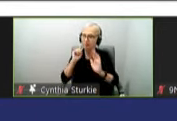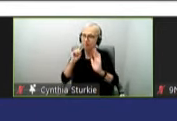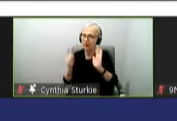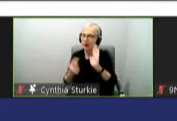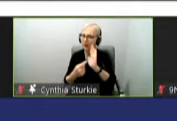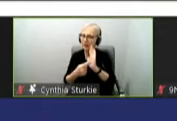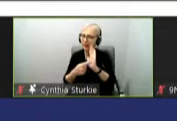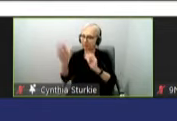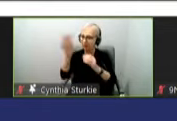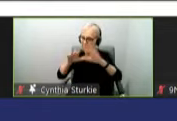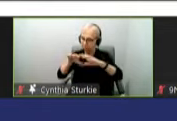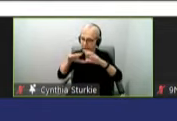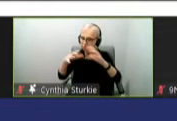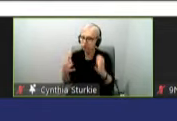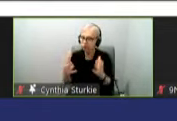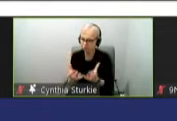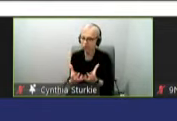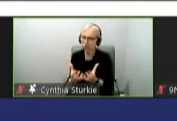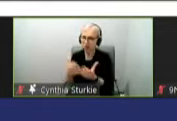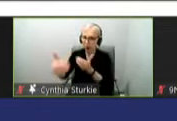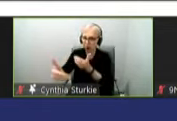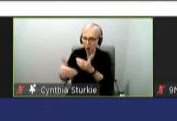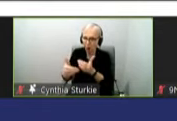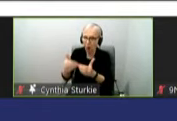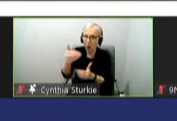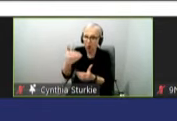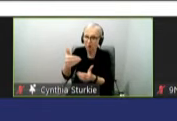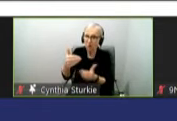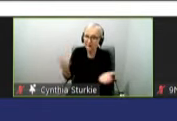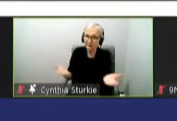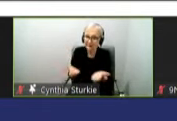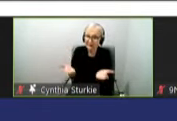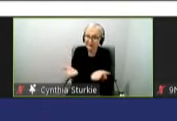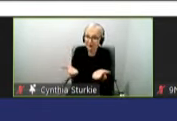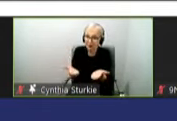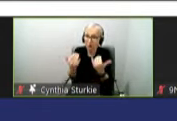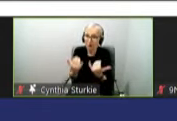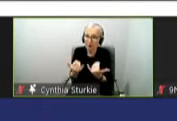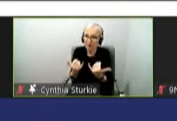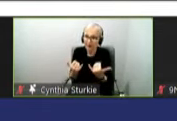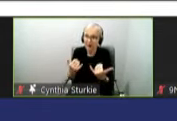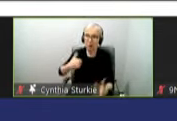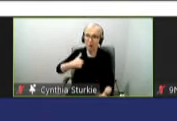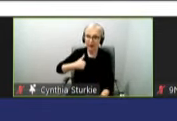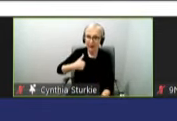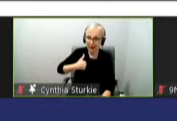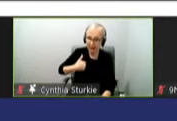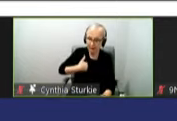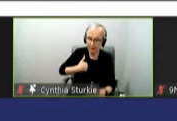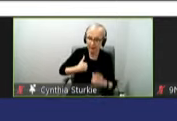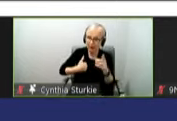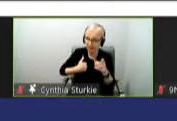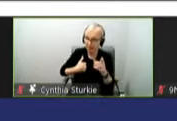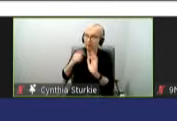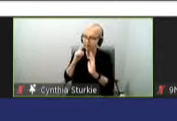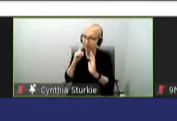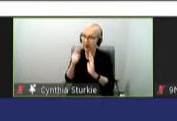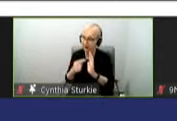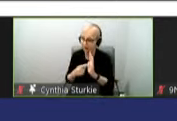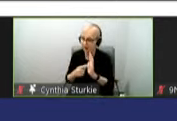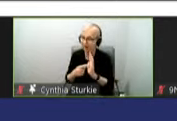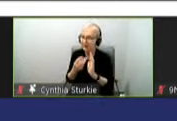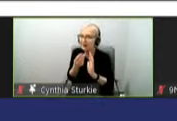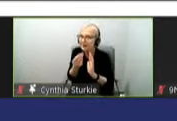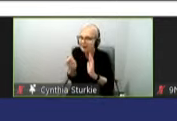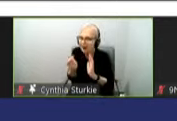globe at this point. You'll see that the closest cases to us here in the U.S. right now are in Canada, where several cases have been identified. But